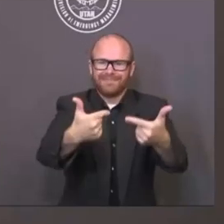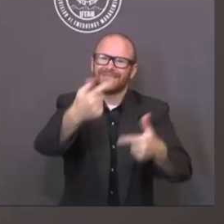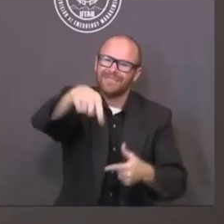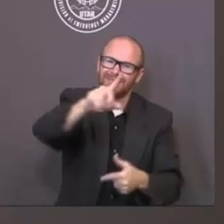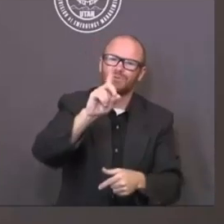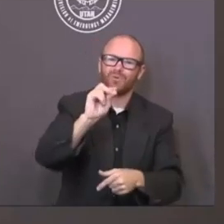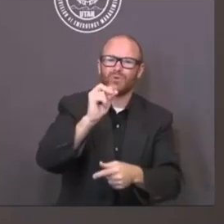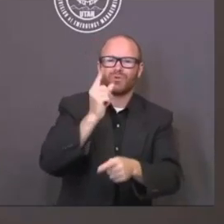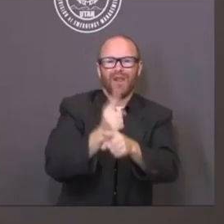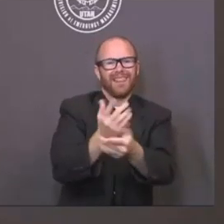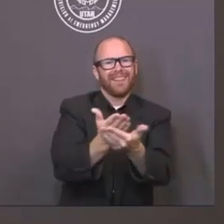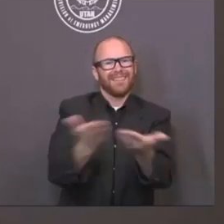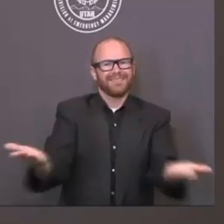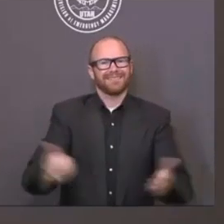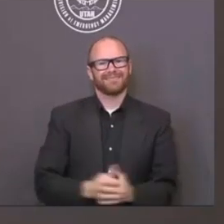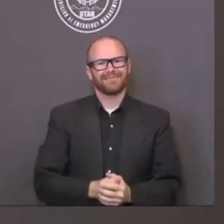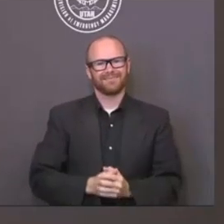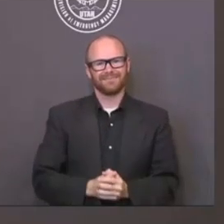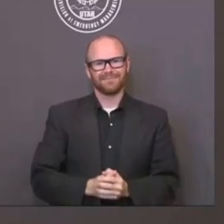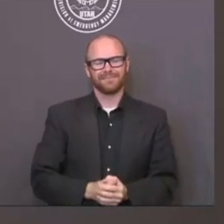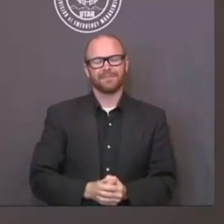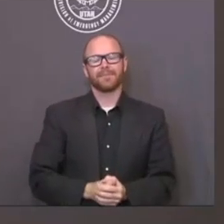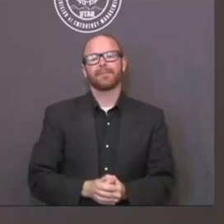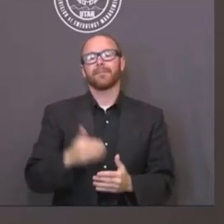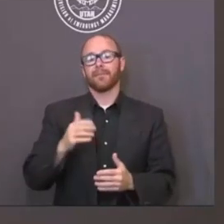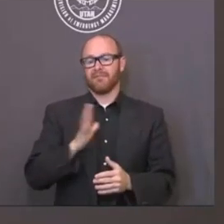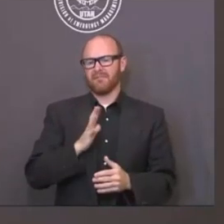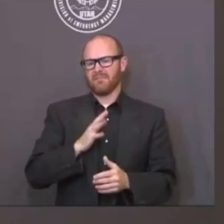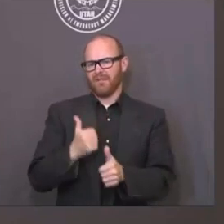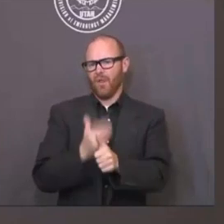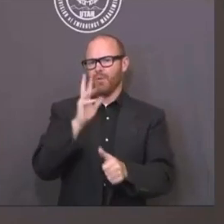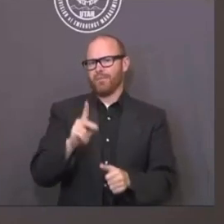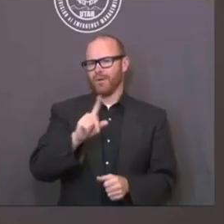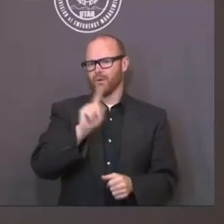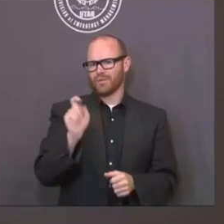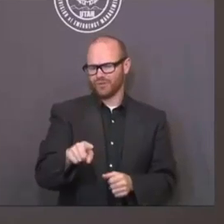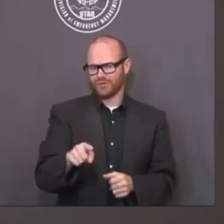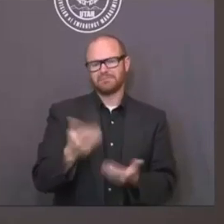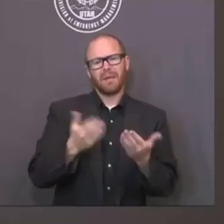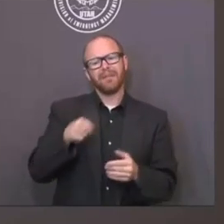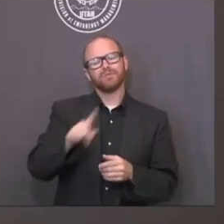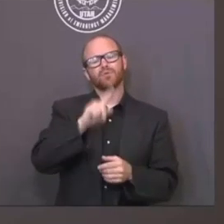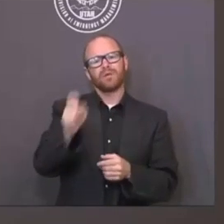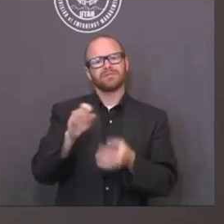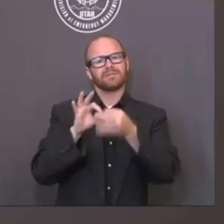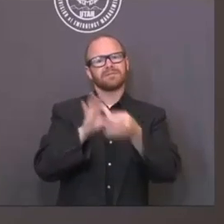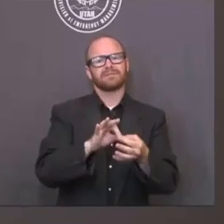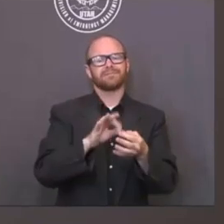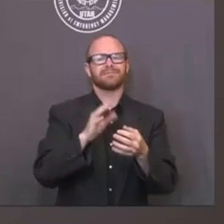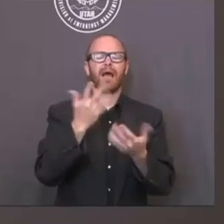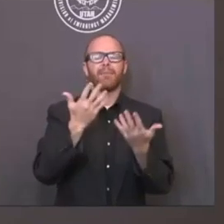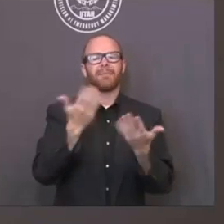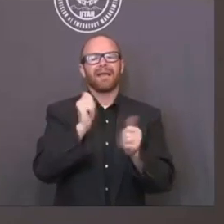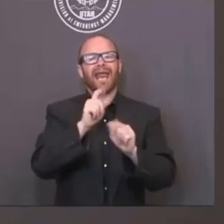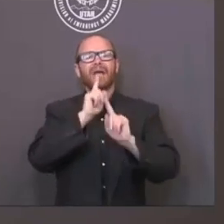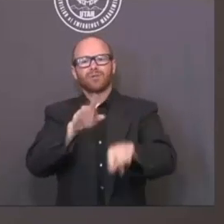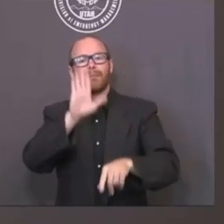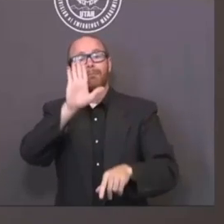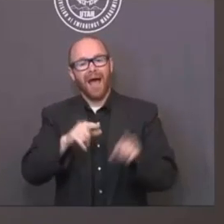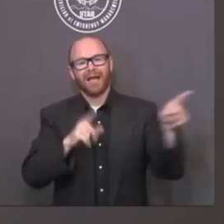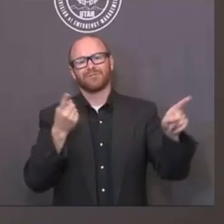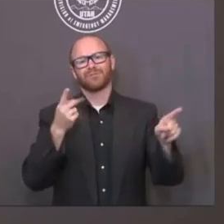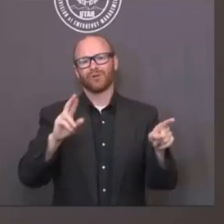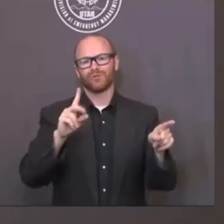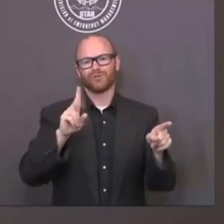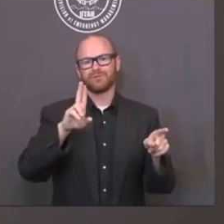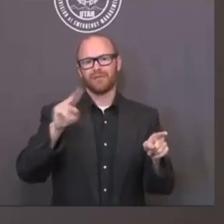Okay, thank you. And then I do have one other question. This one might be better for Dr. Dunn. So obviously, as